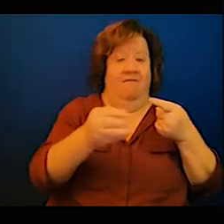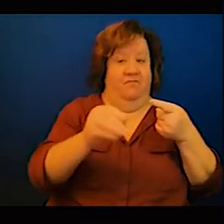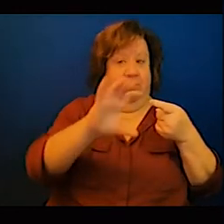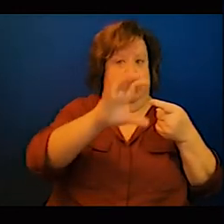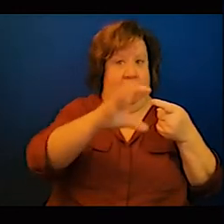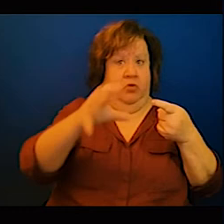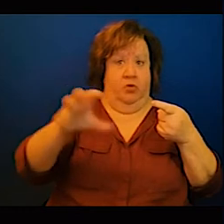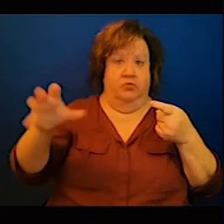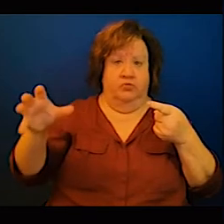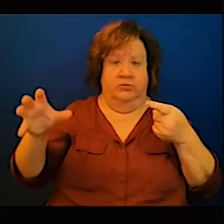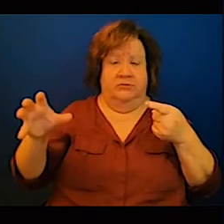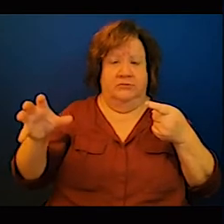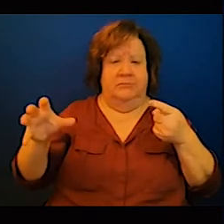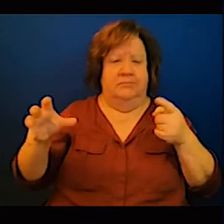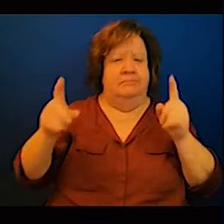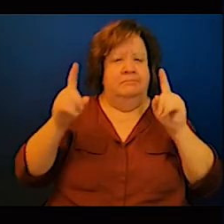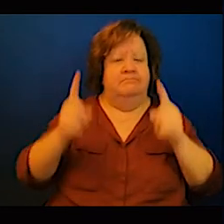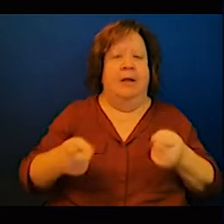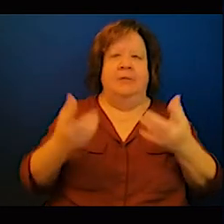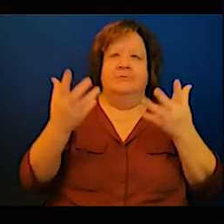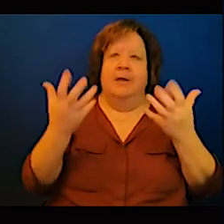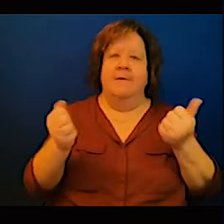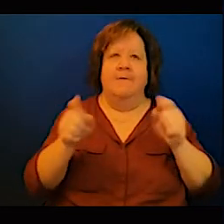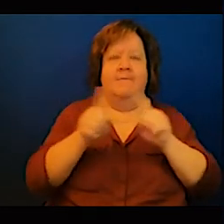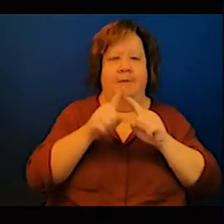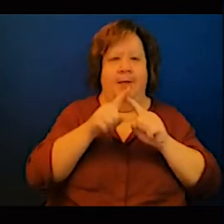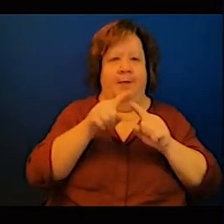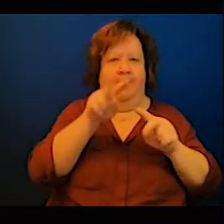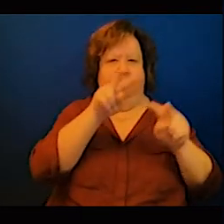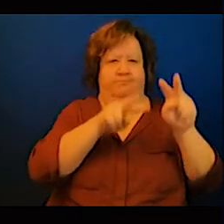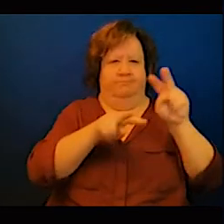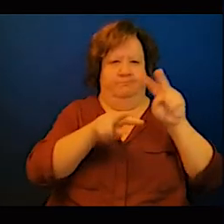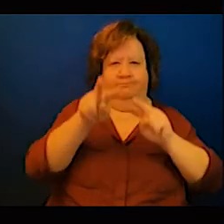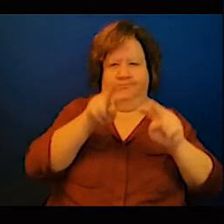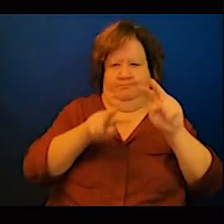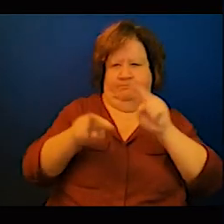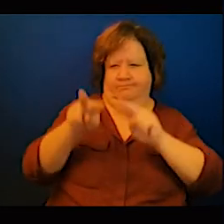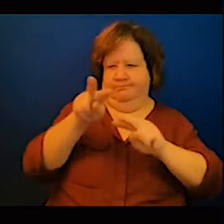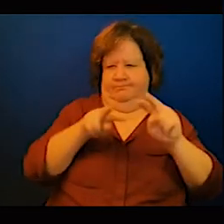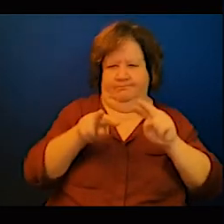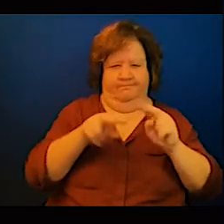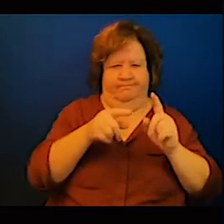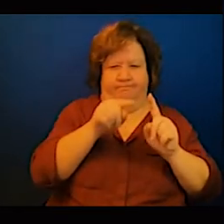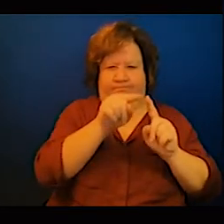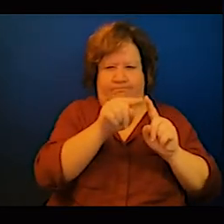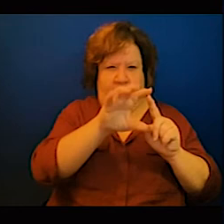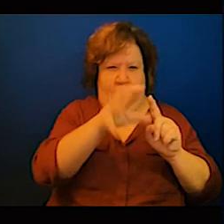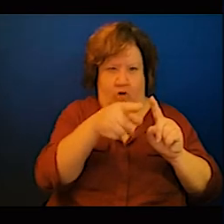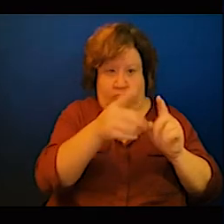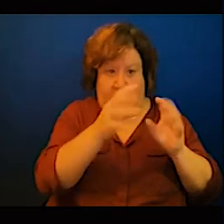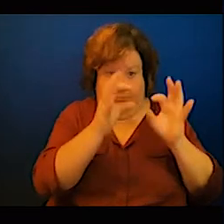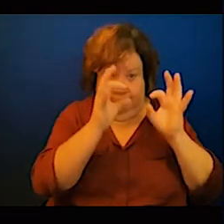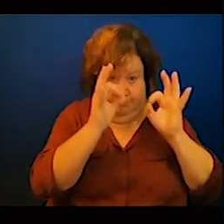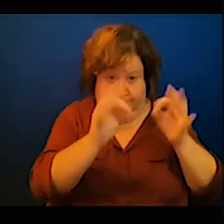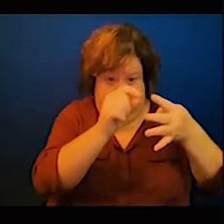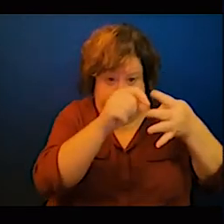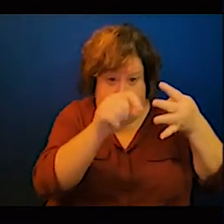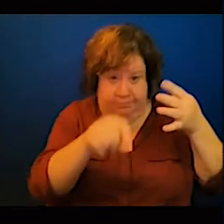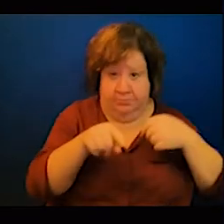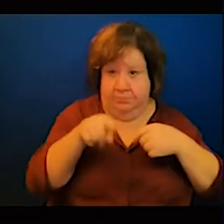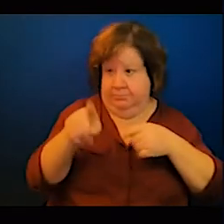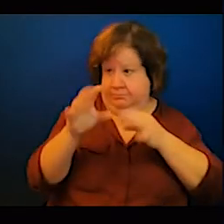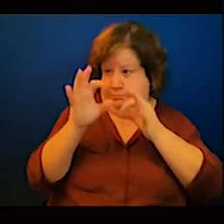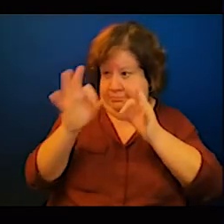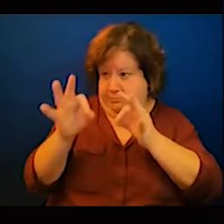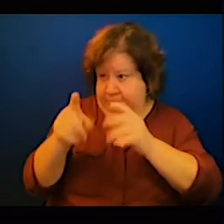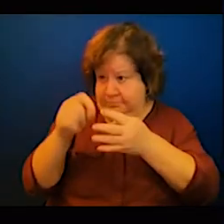pledges okay one two the same African countries to prepare